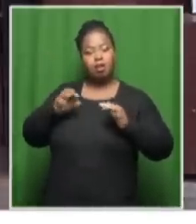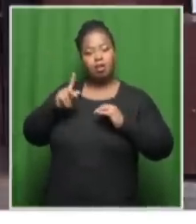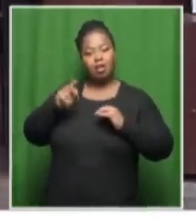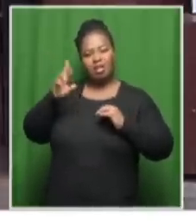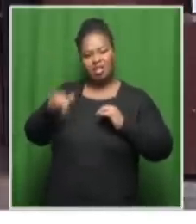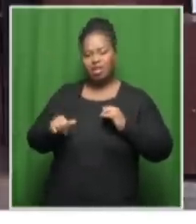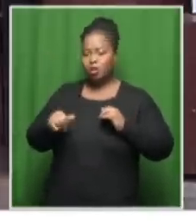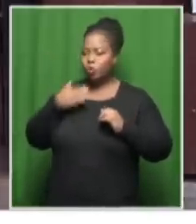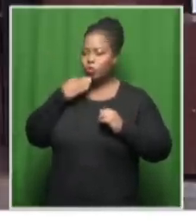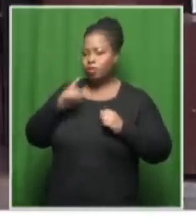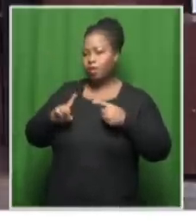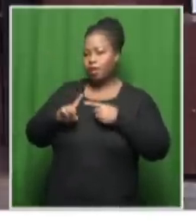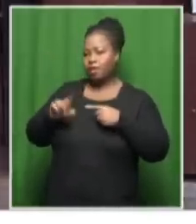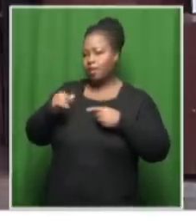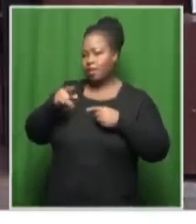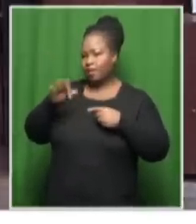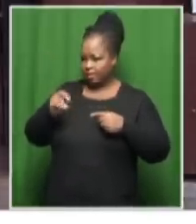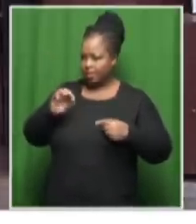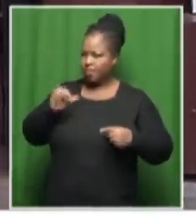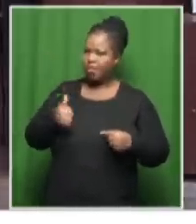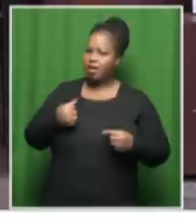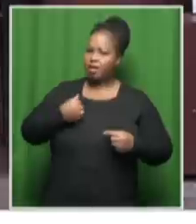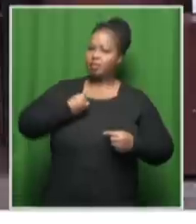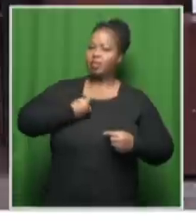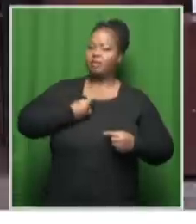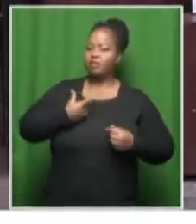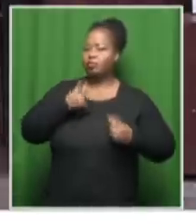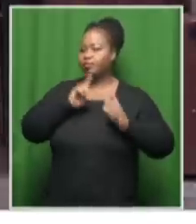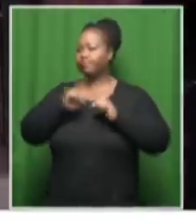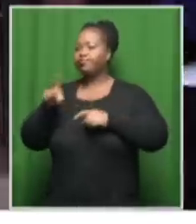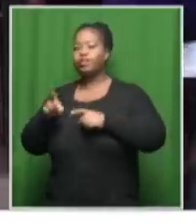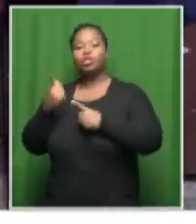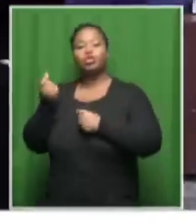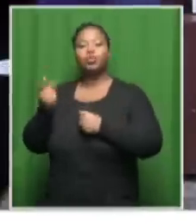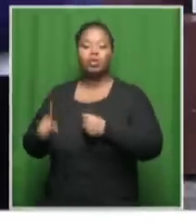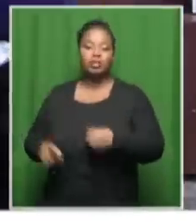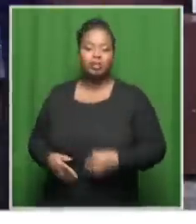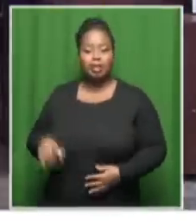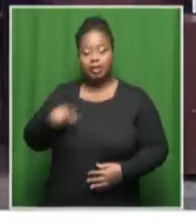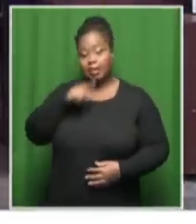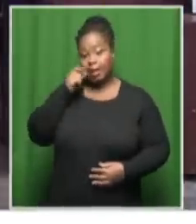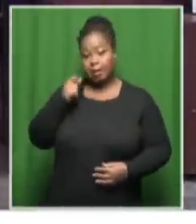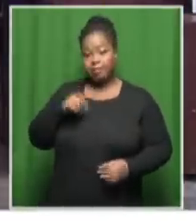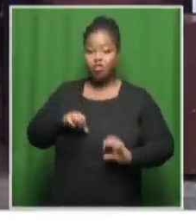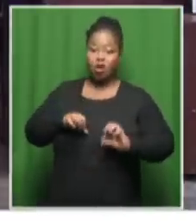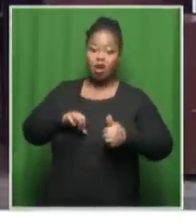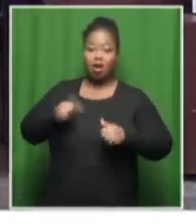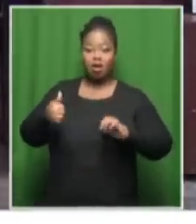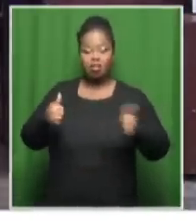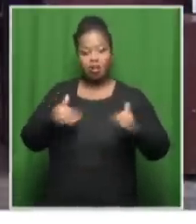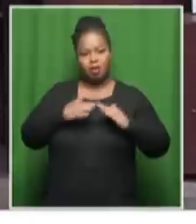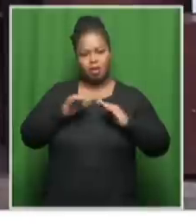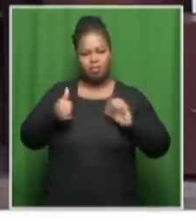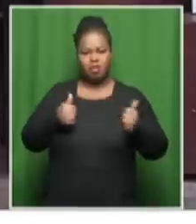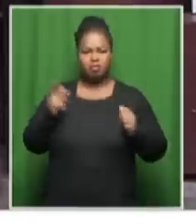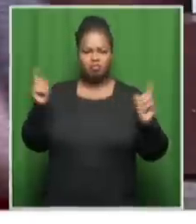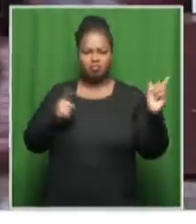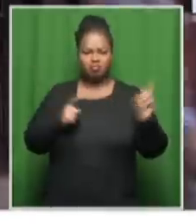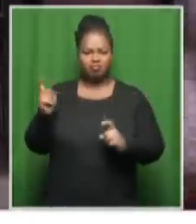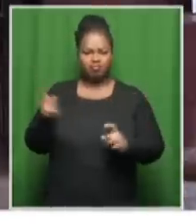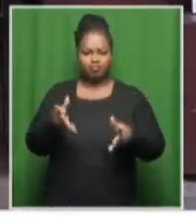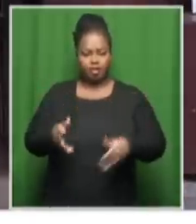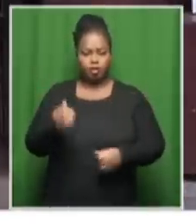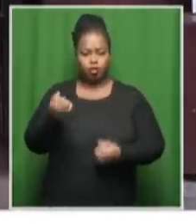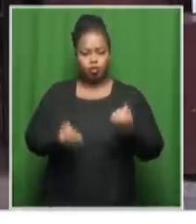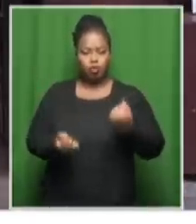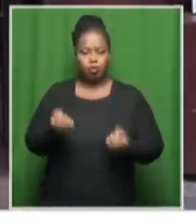what interventions were made by them as neighbors? The names of several neighbors you would know have come up inside